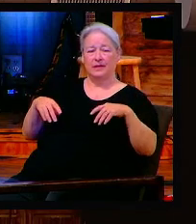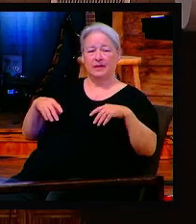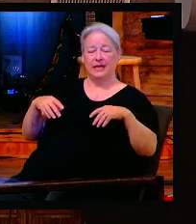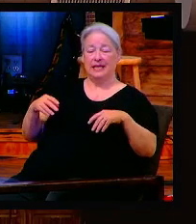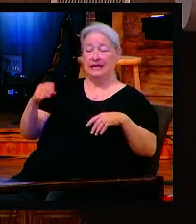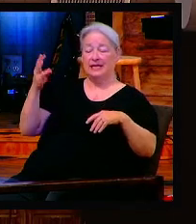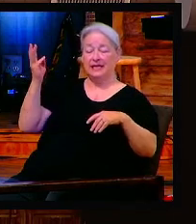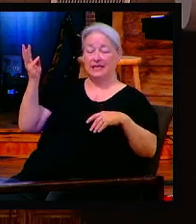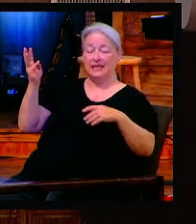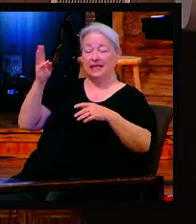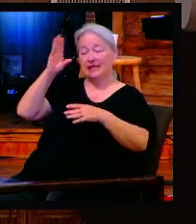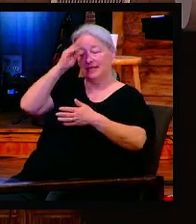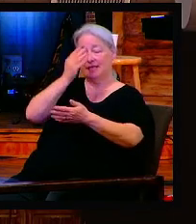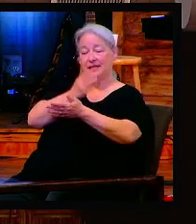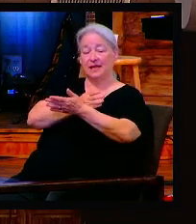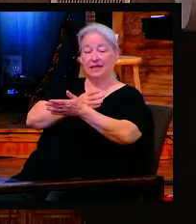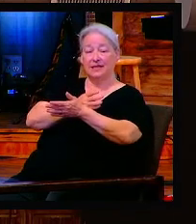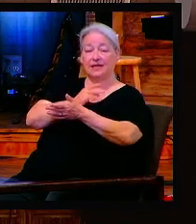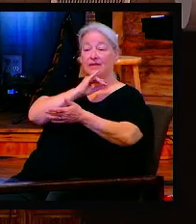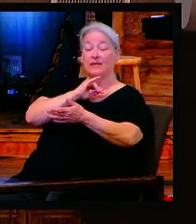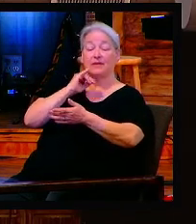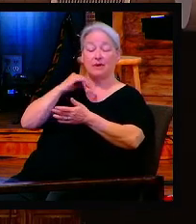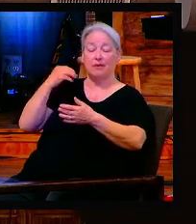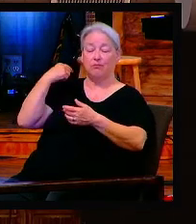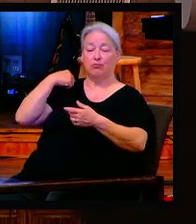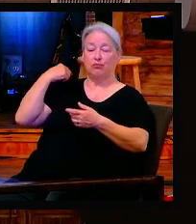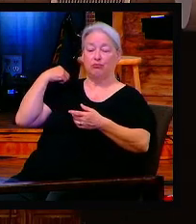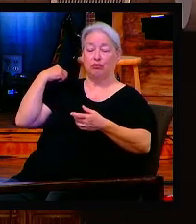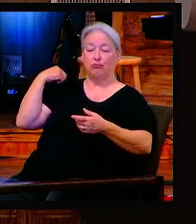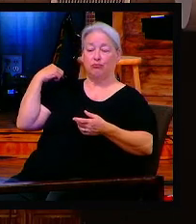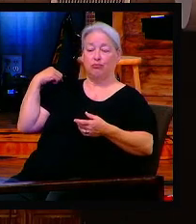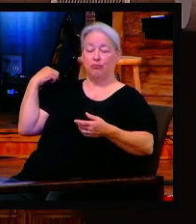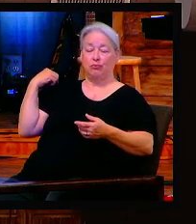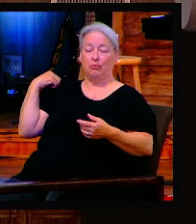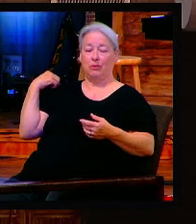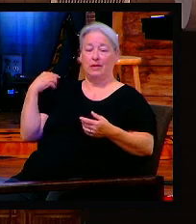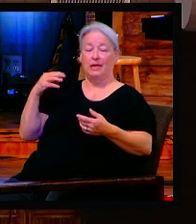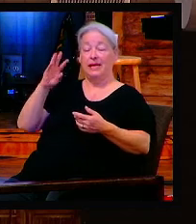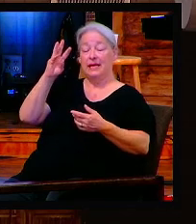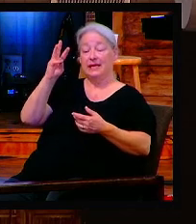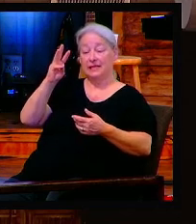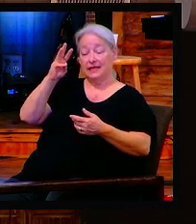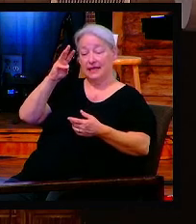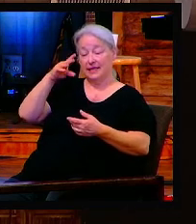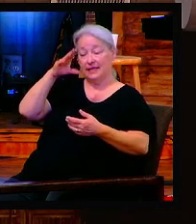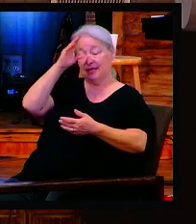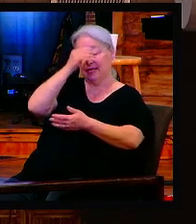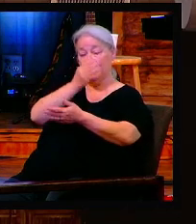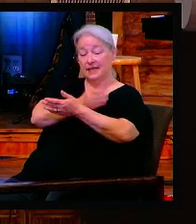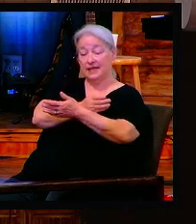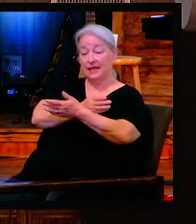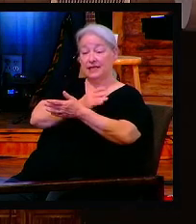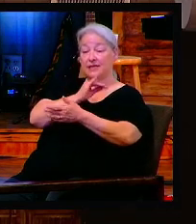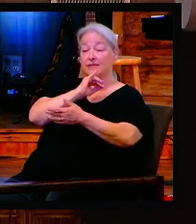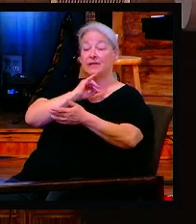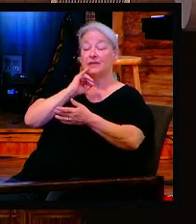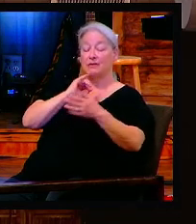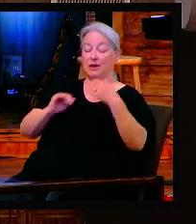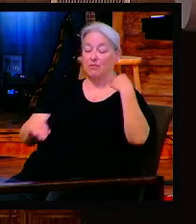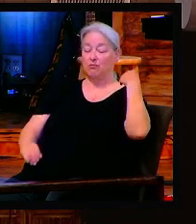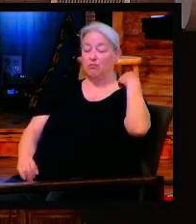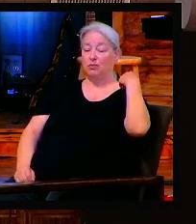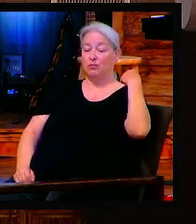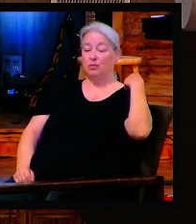Israel. So the weight of the children of Israel was on the shoulders of the priest, right? As a remembrance to the Lord,